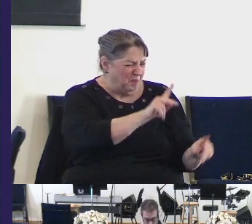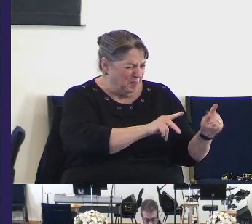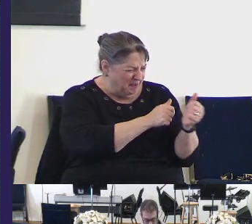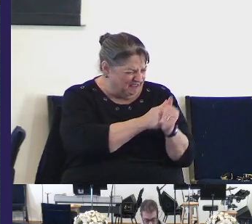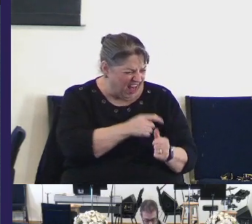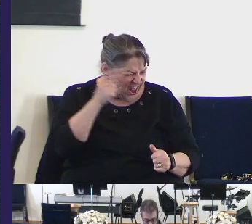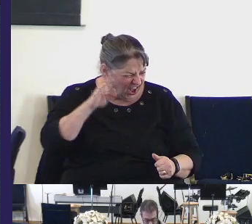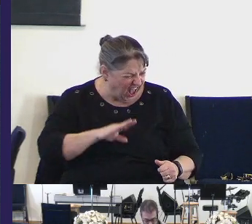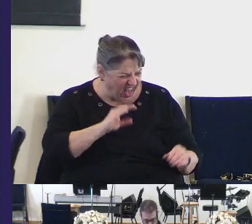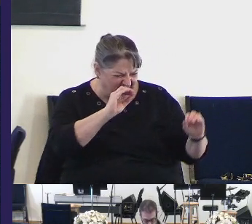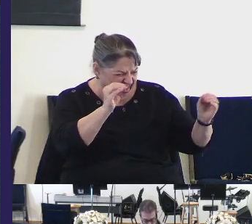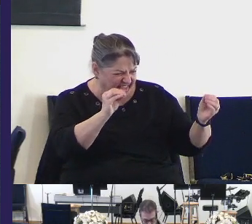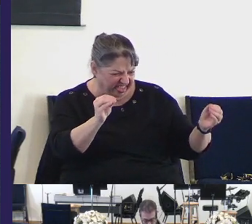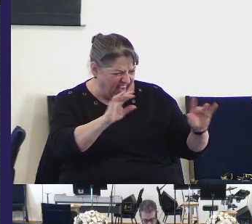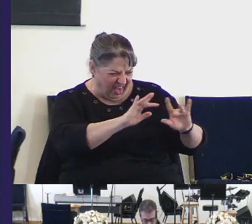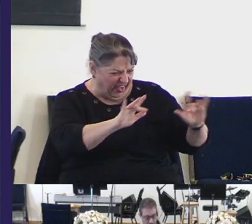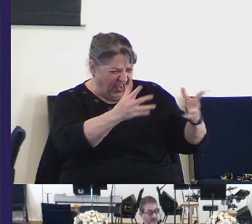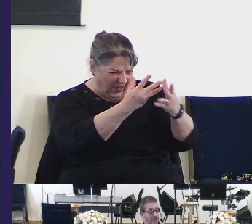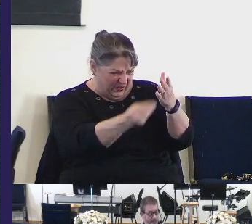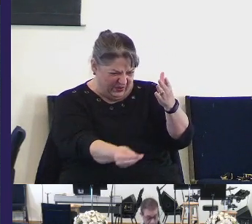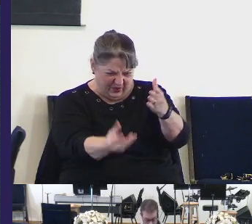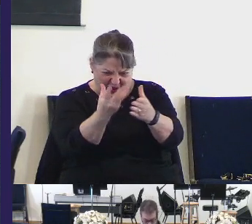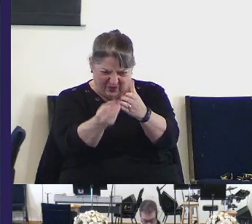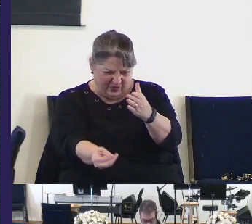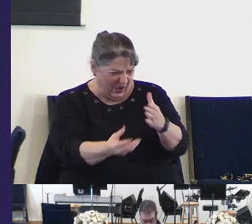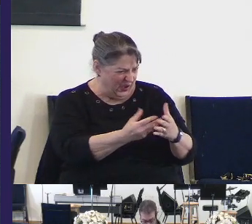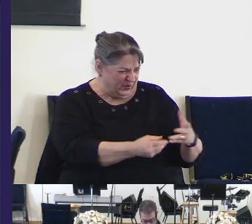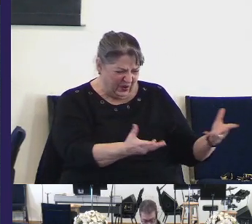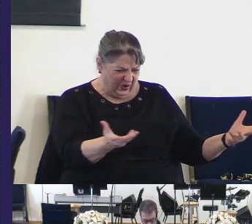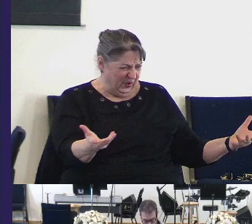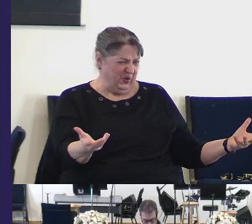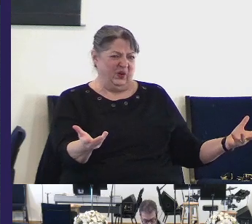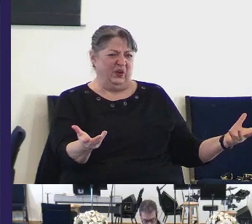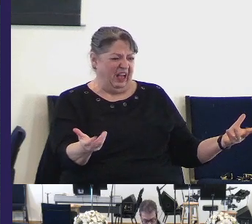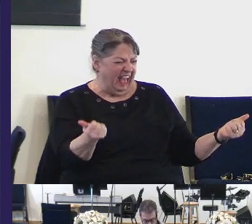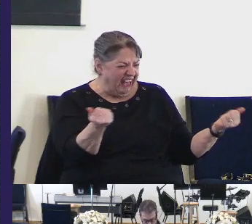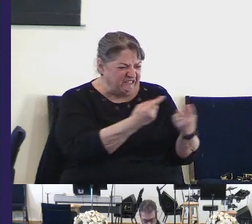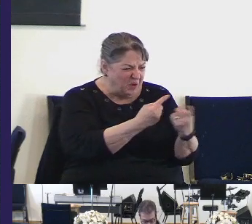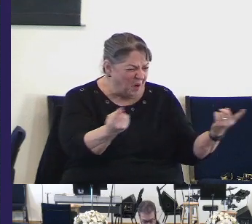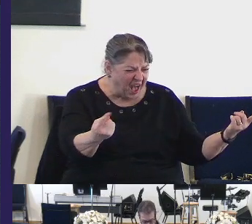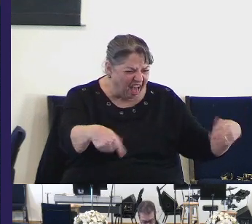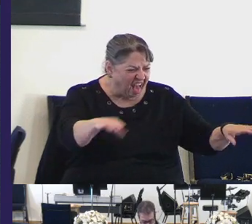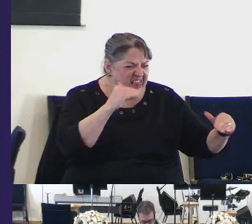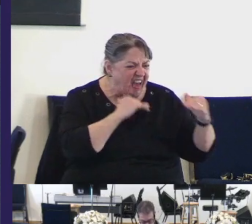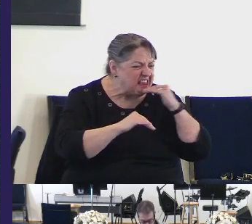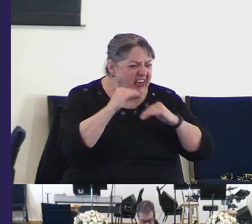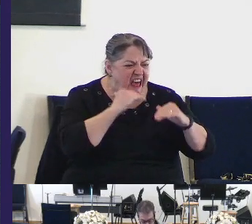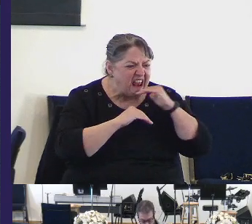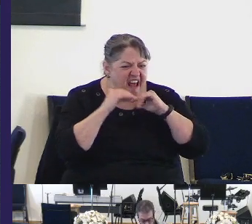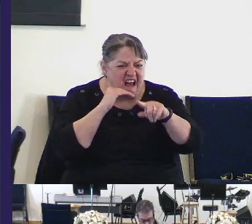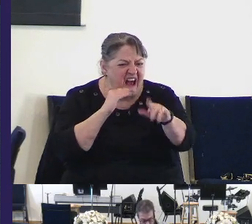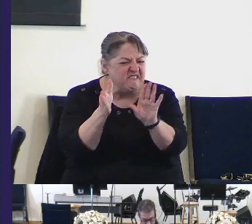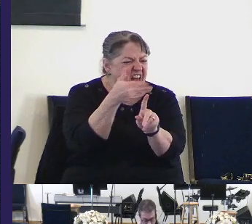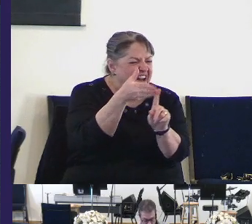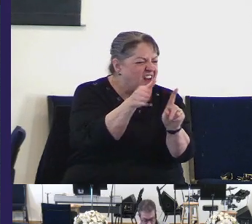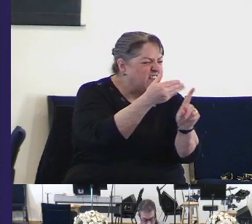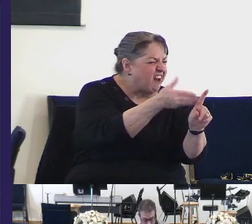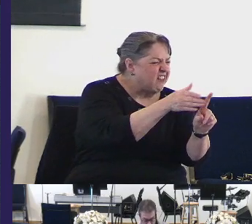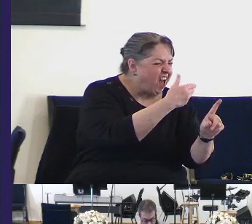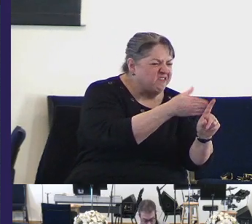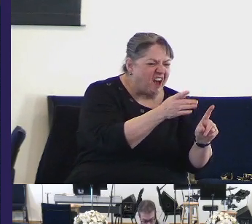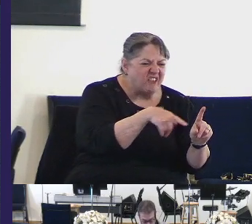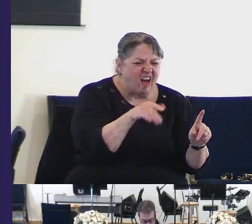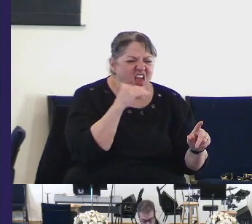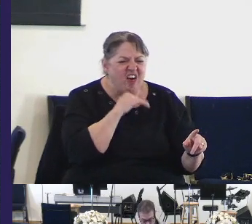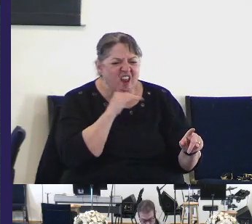faithful have vanished from among people. Everyone lies to his neighbor. Their flattering lips, they speak